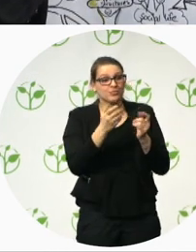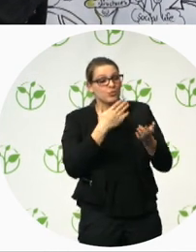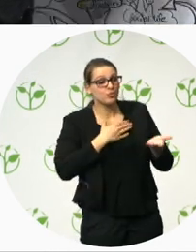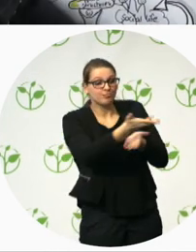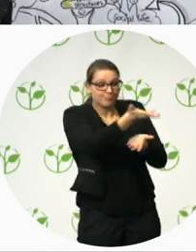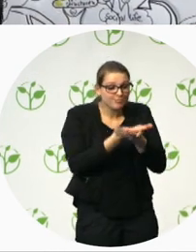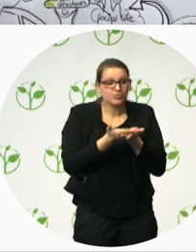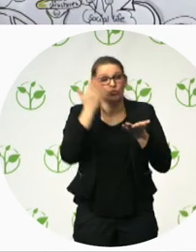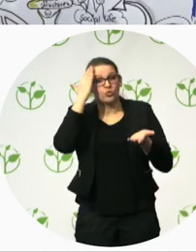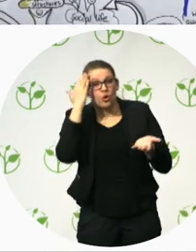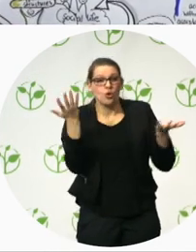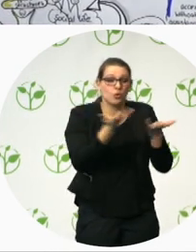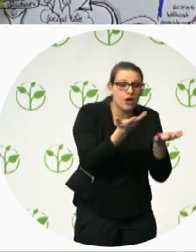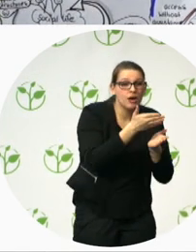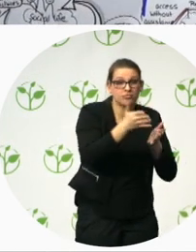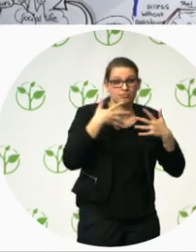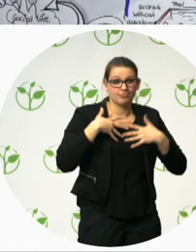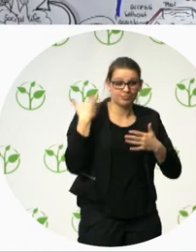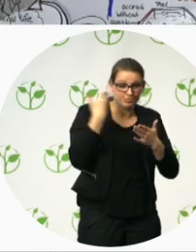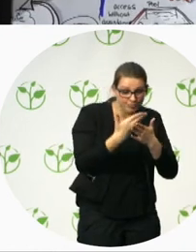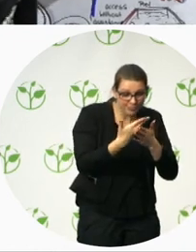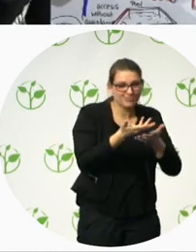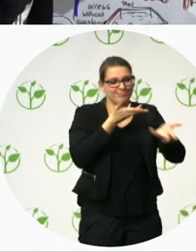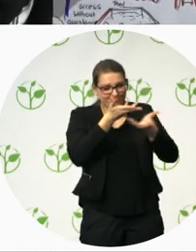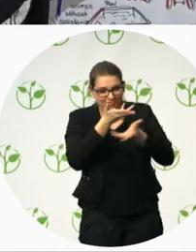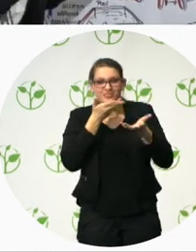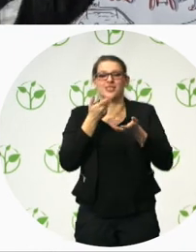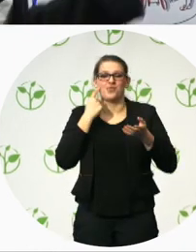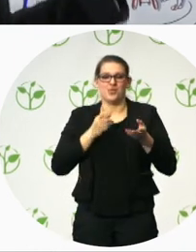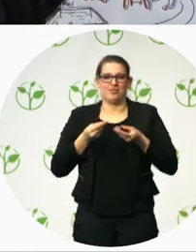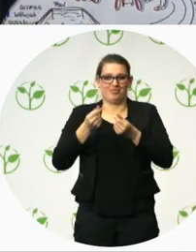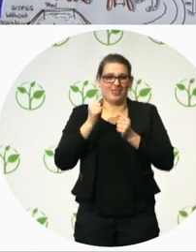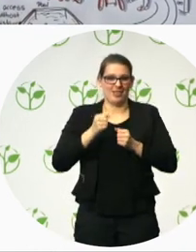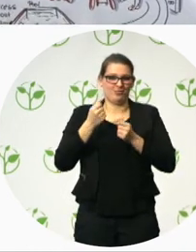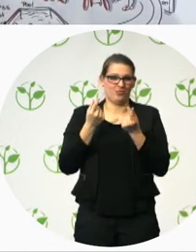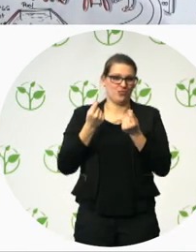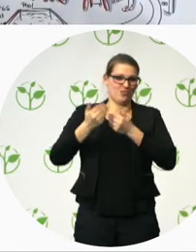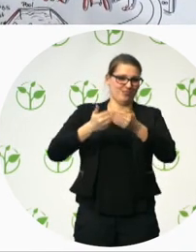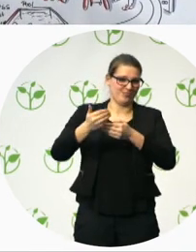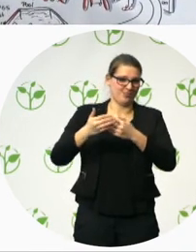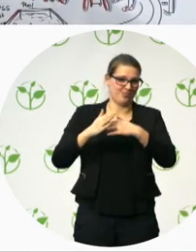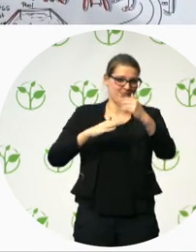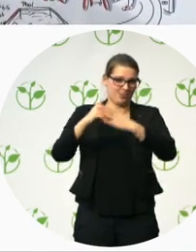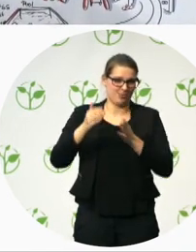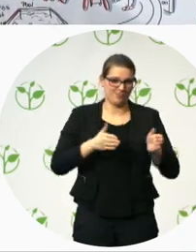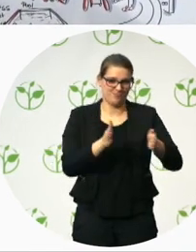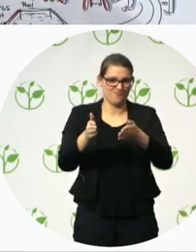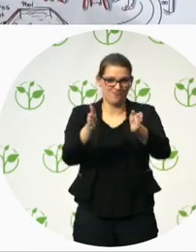The last presentation we heard was about, uh, Global Disability Innovation Hub. About the Paralympics.